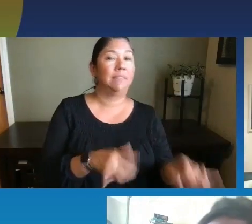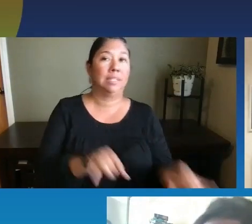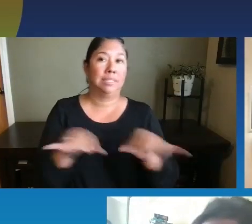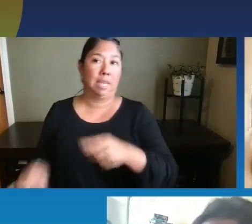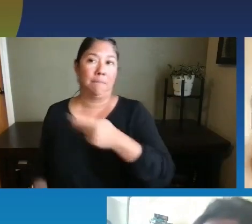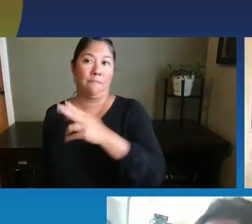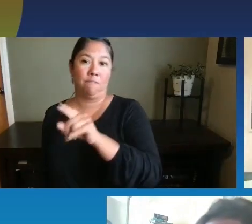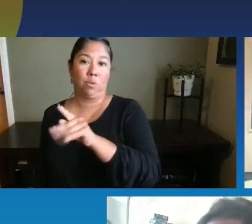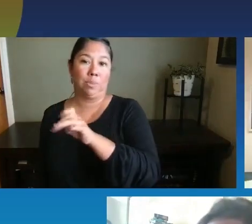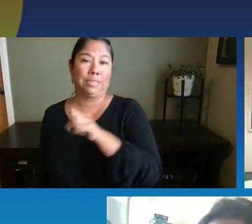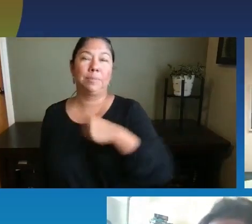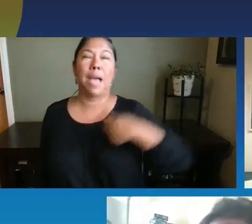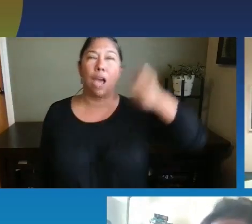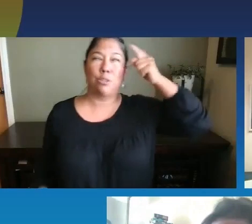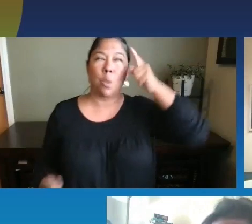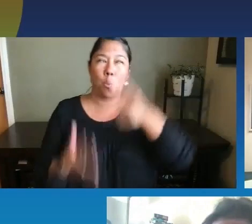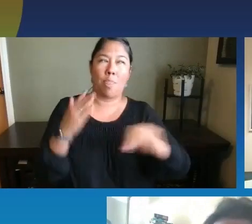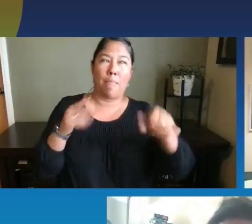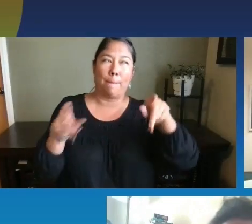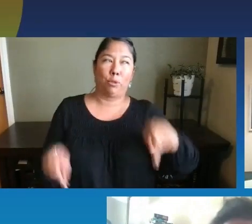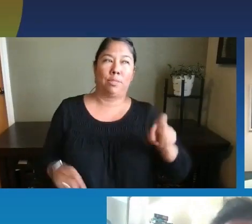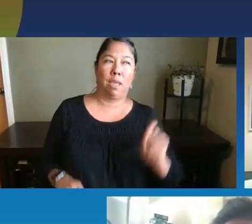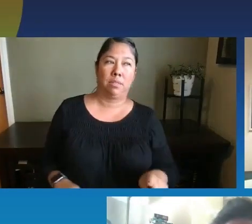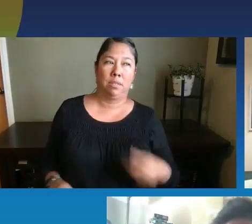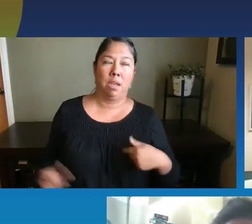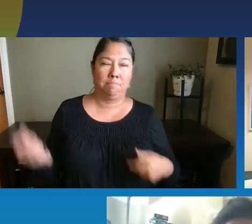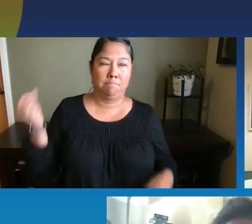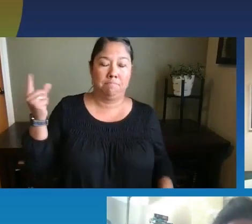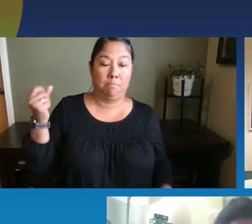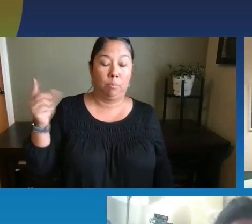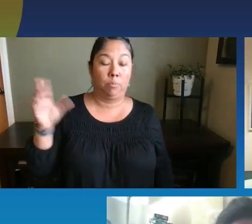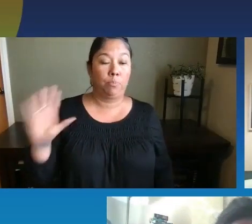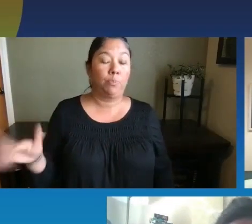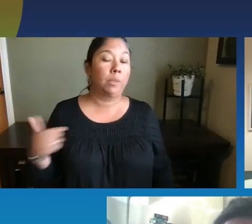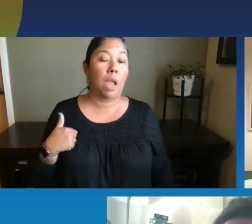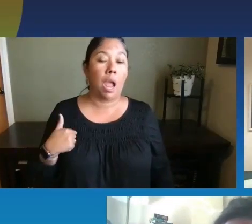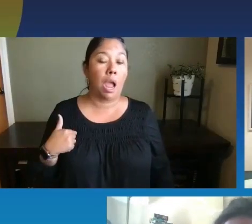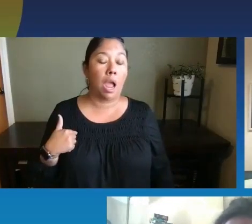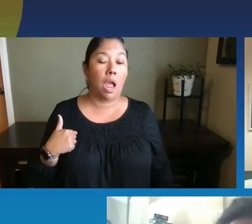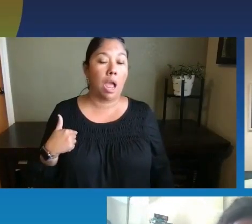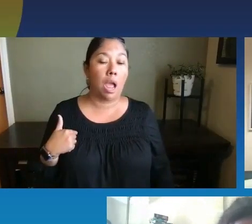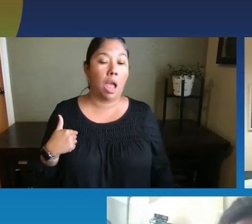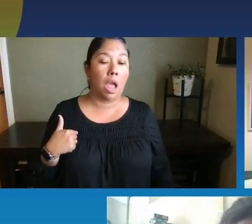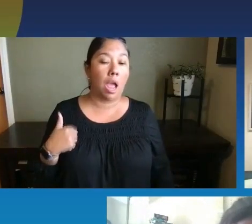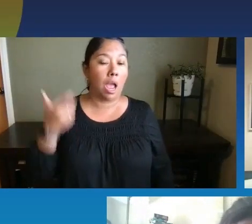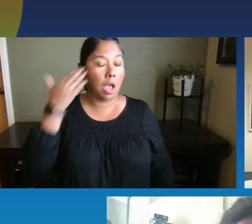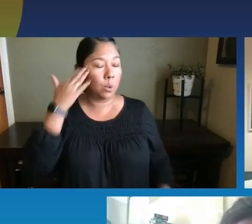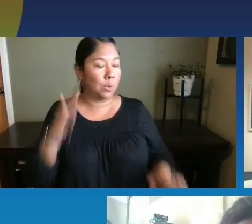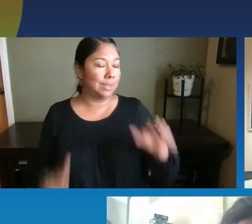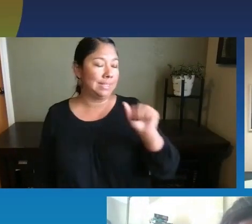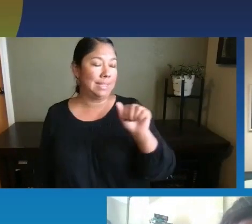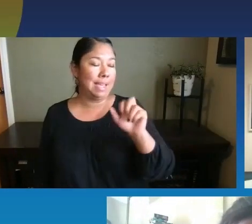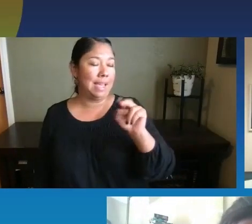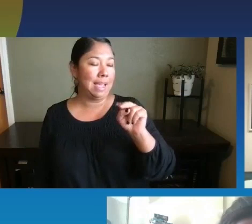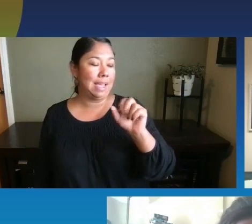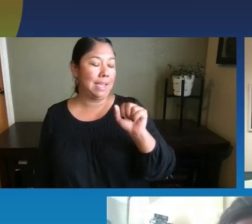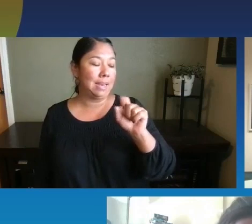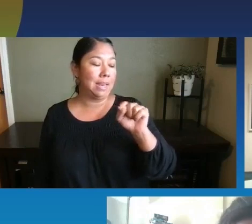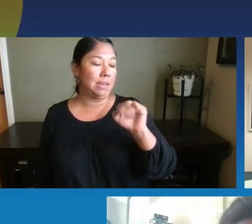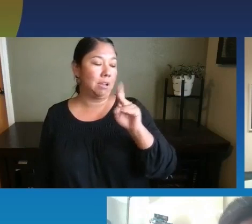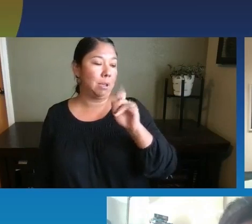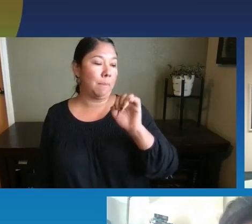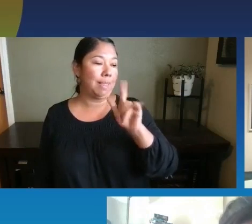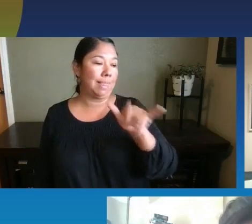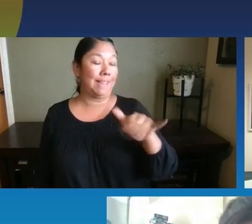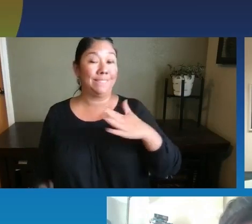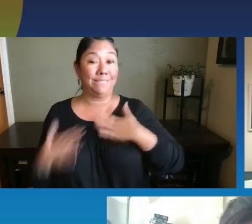All right. Yes, I understand what they're asking. Um, so I don't, I don't know. I know anatomically, like actually physiologically,